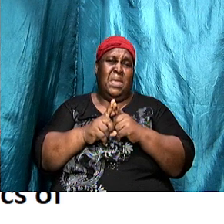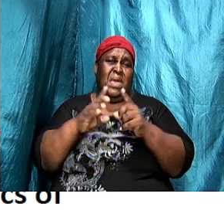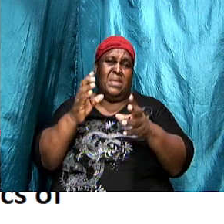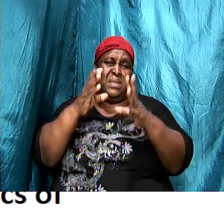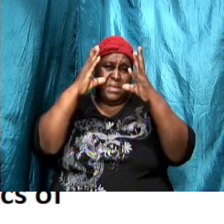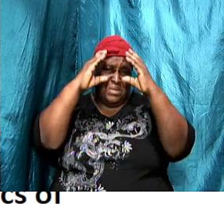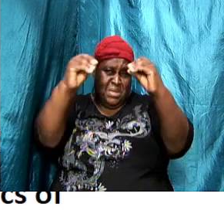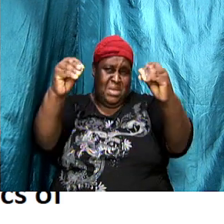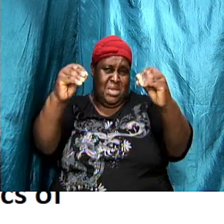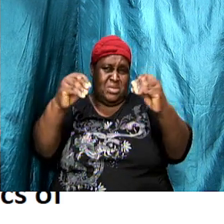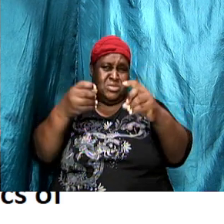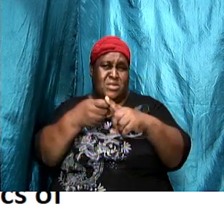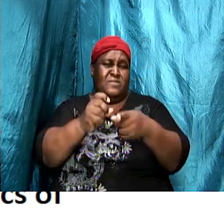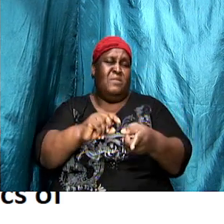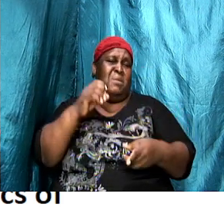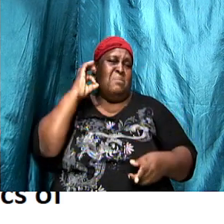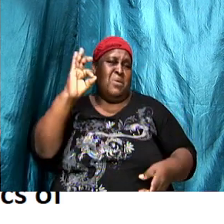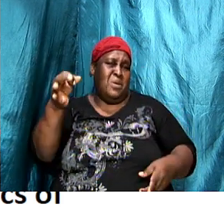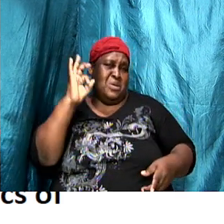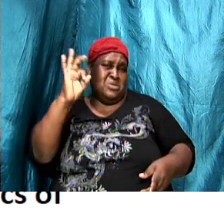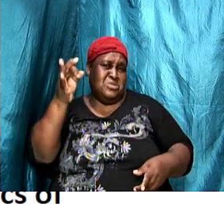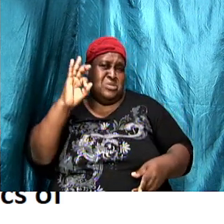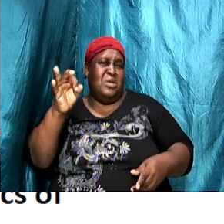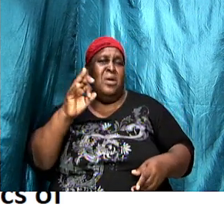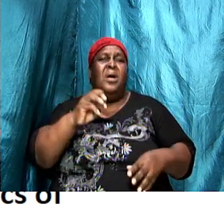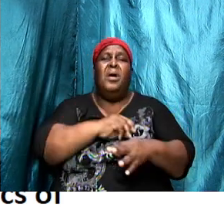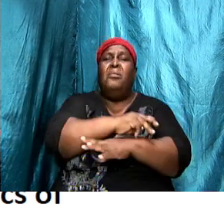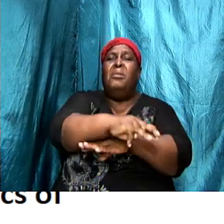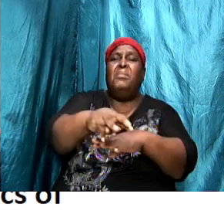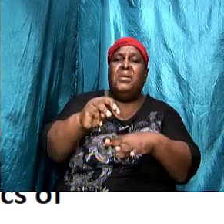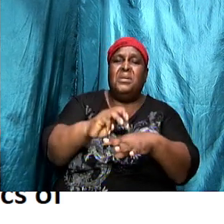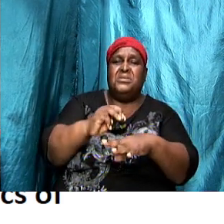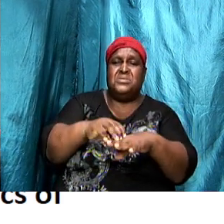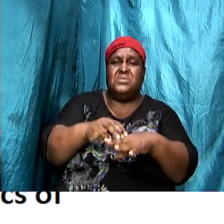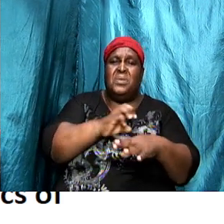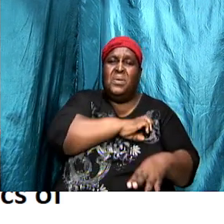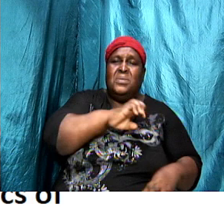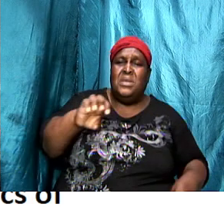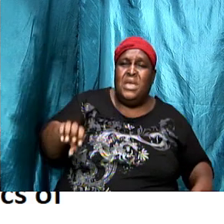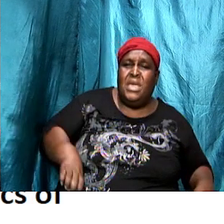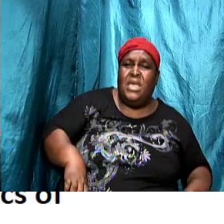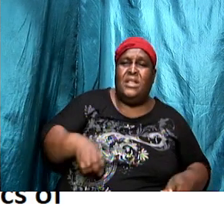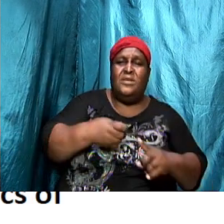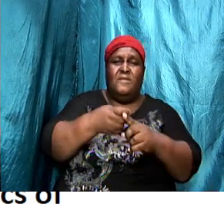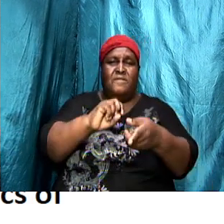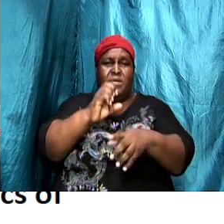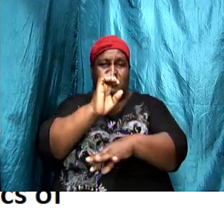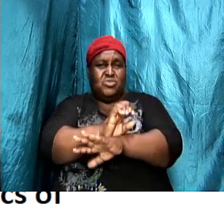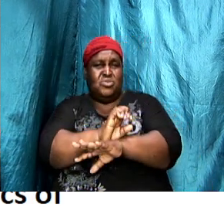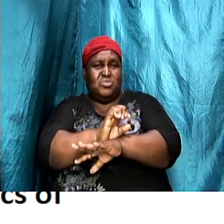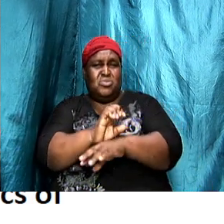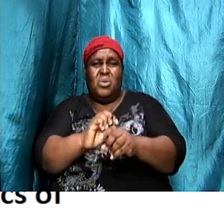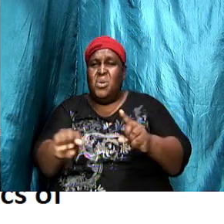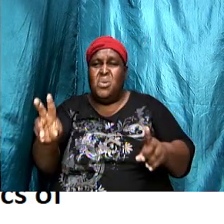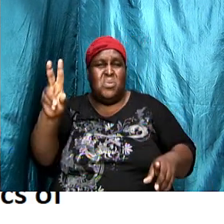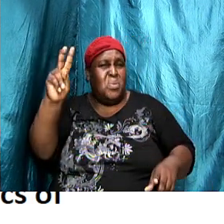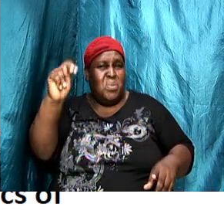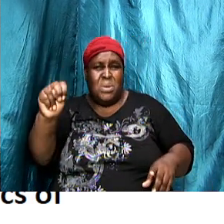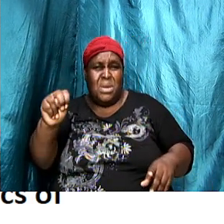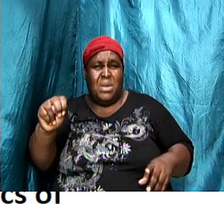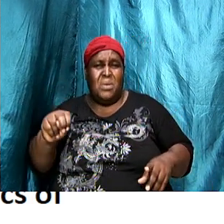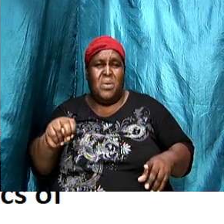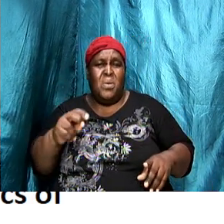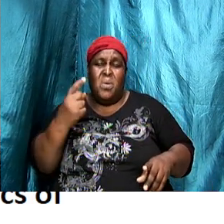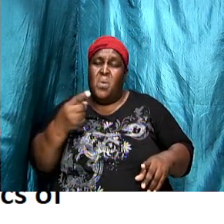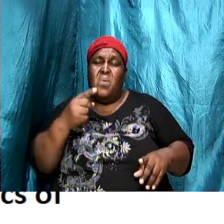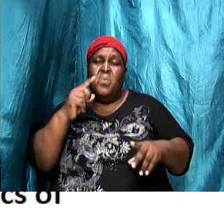teaching from a pastor or a minister or the elder for the church I don't need to take that I only go to the